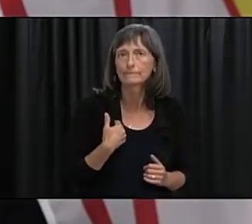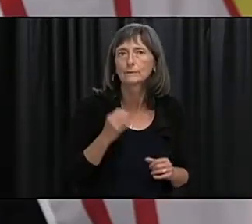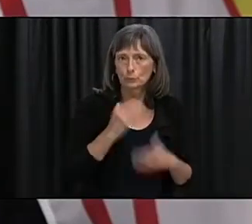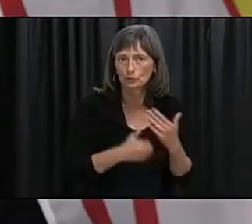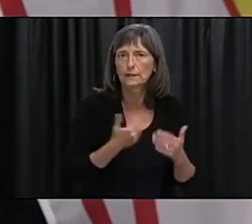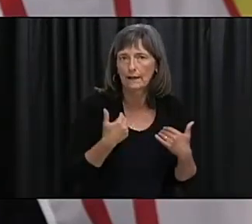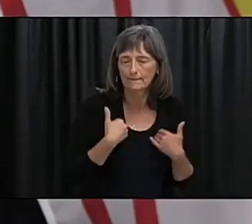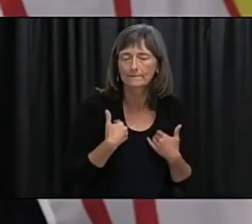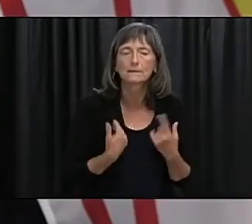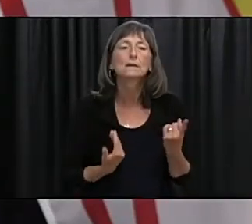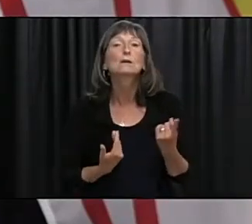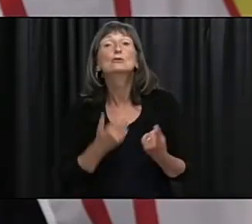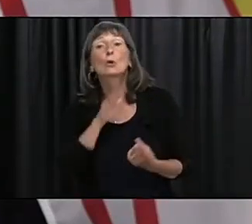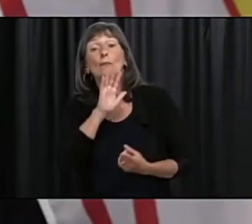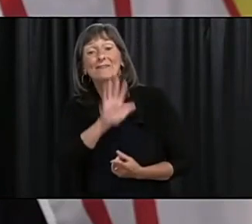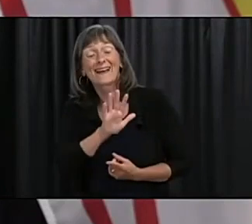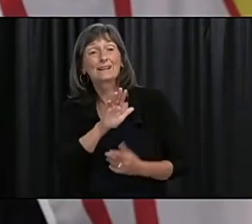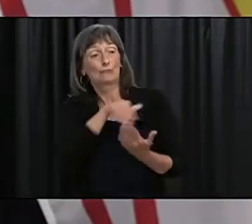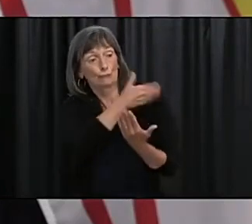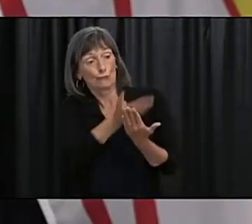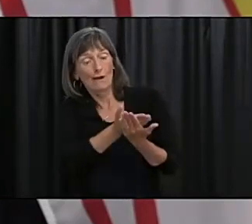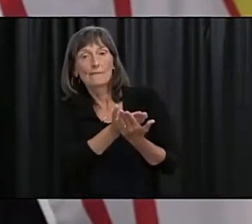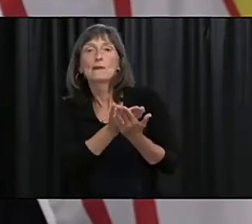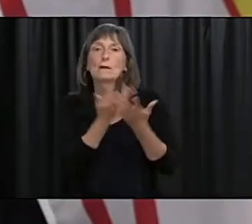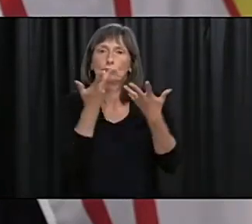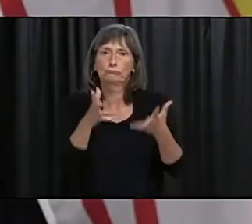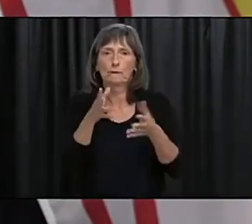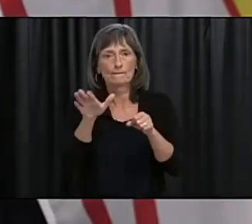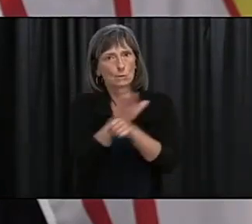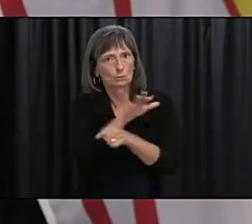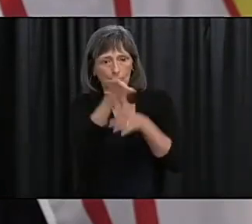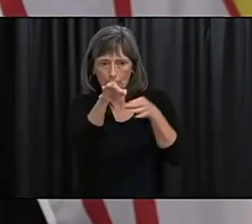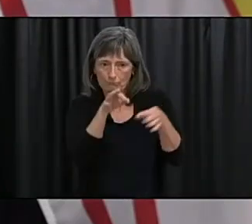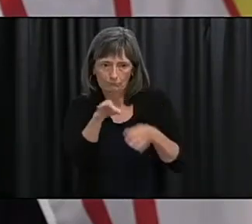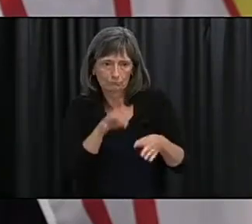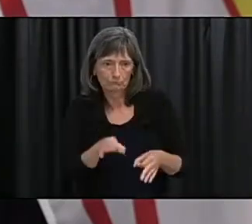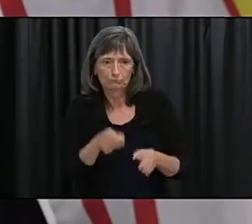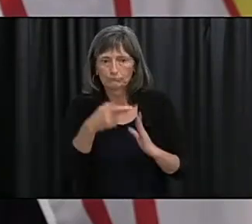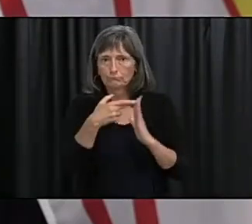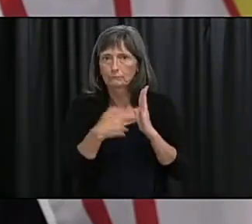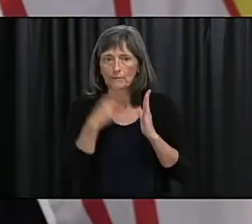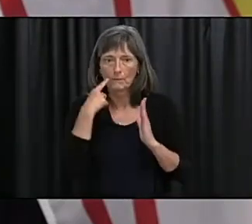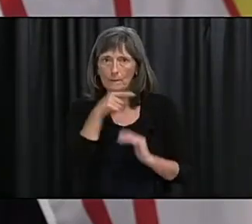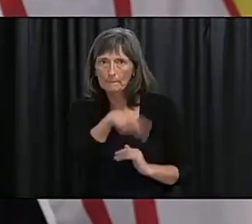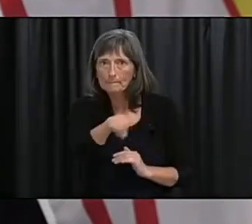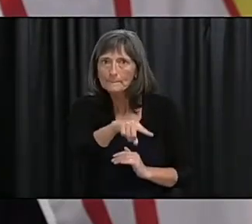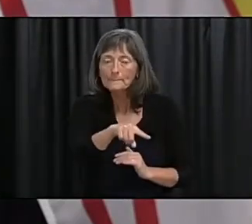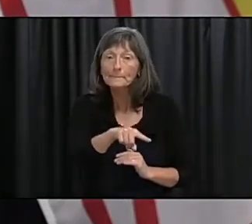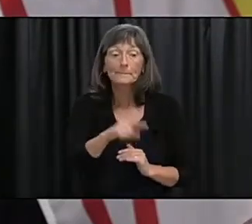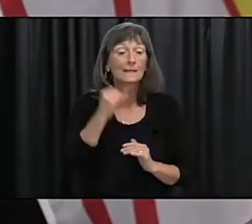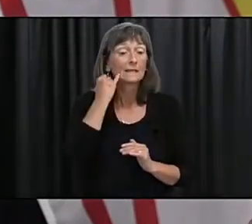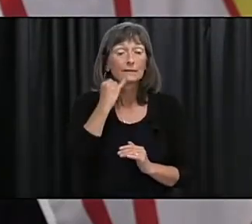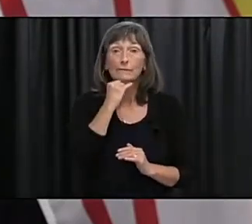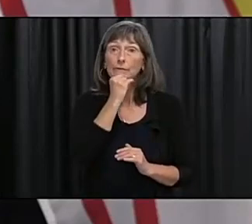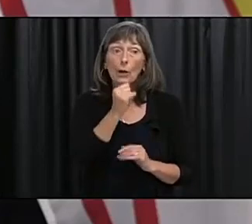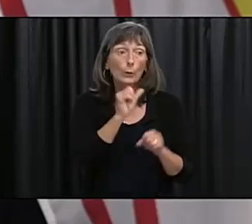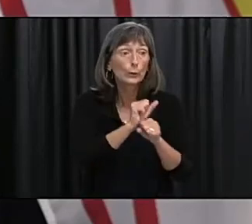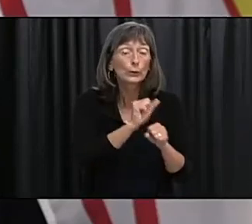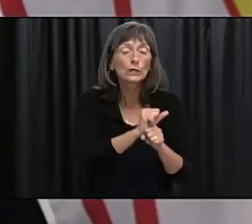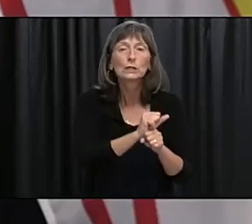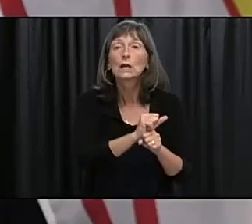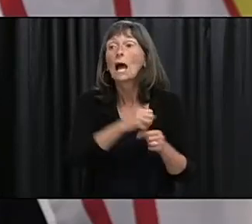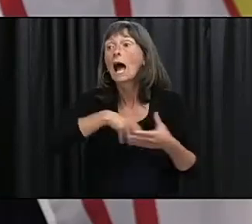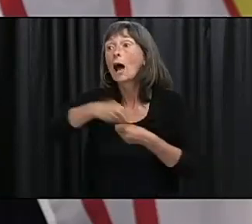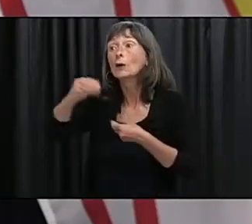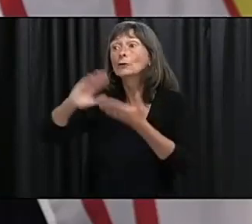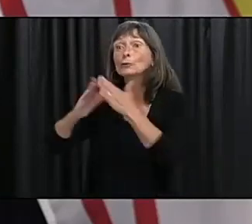know those special precautions that have been put in place and then when they're not at the workplace they're not out and about the community